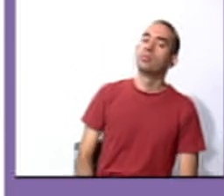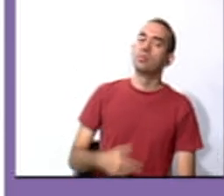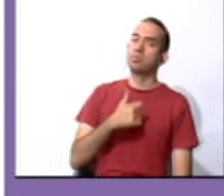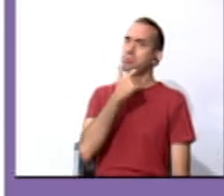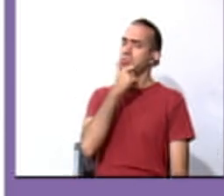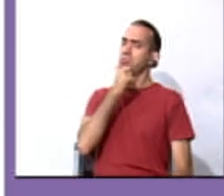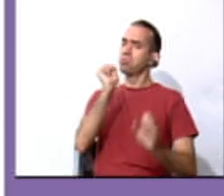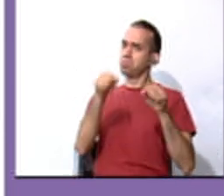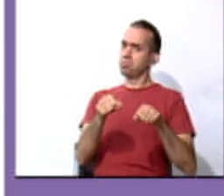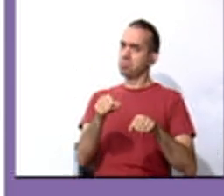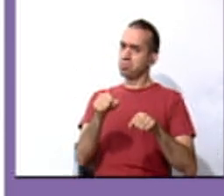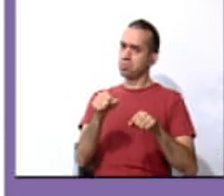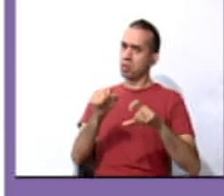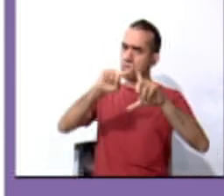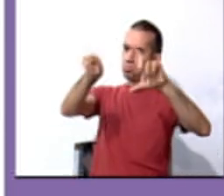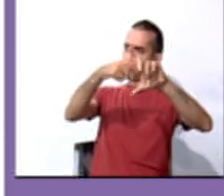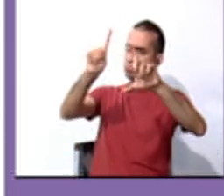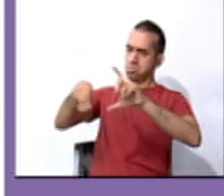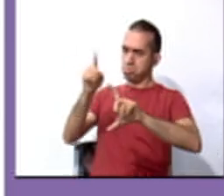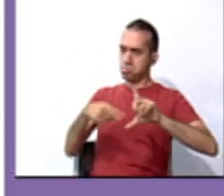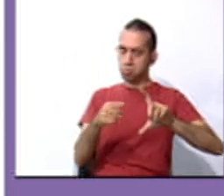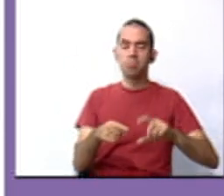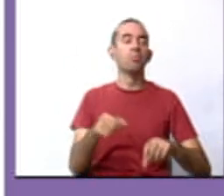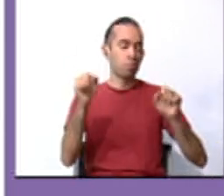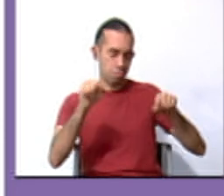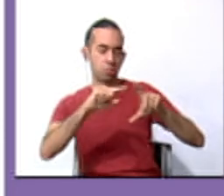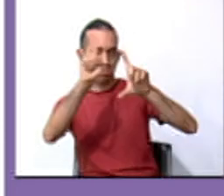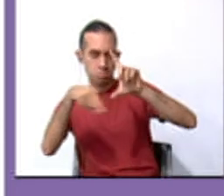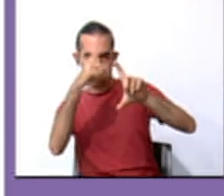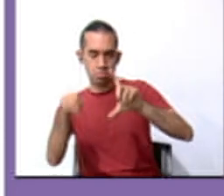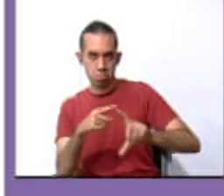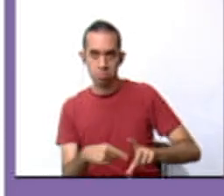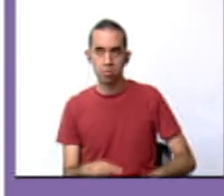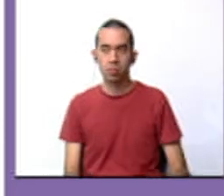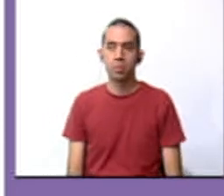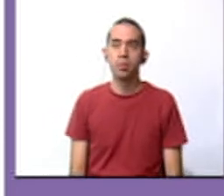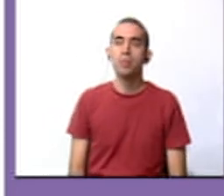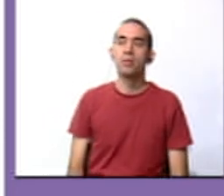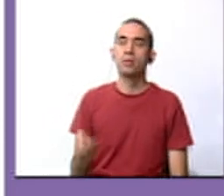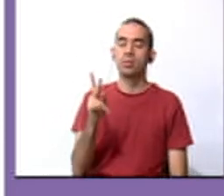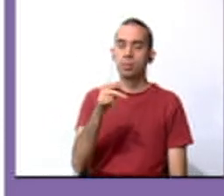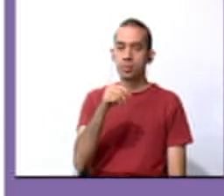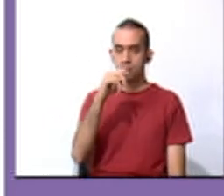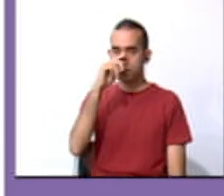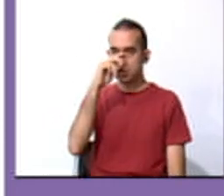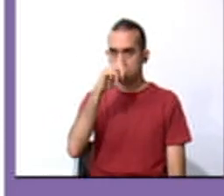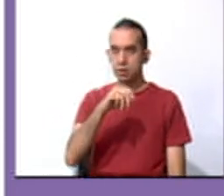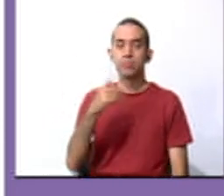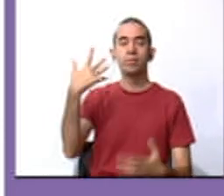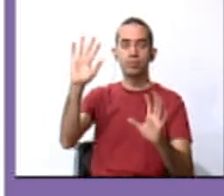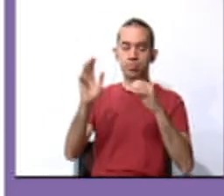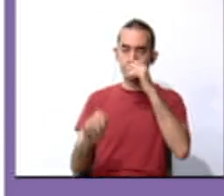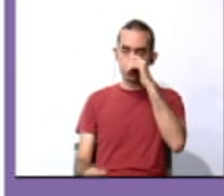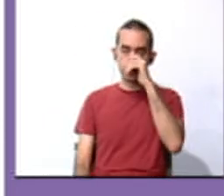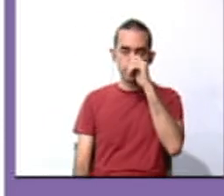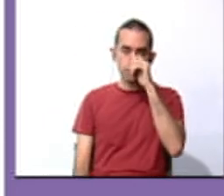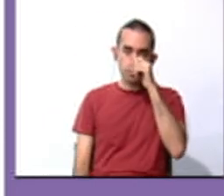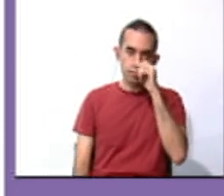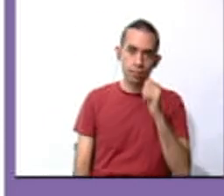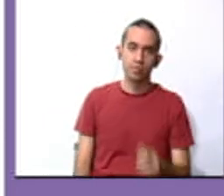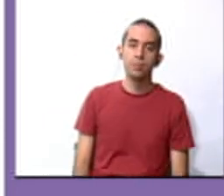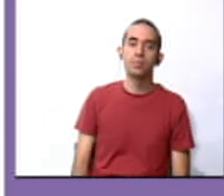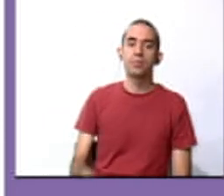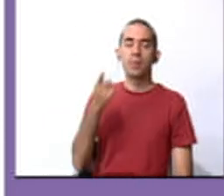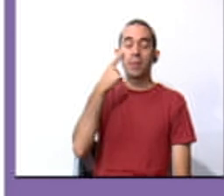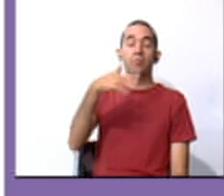Can I circle them? Yes, you may circle them. Okay. I think I got it. Okay. Let's see what you